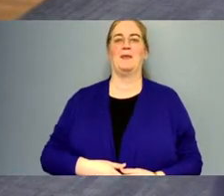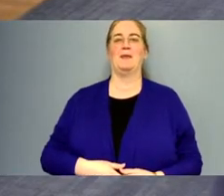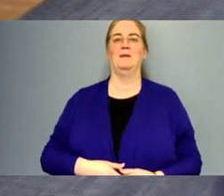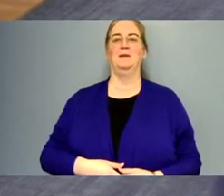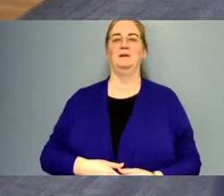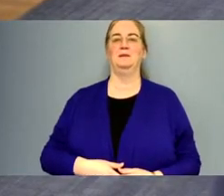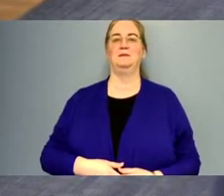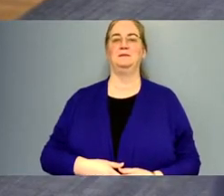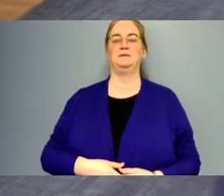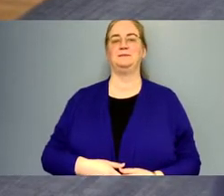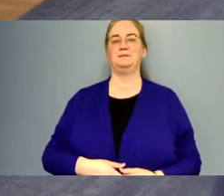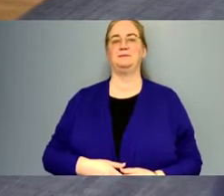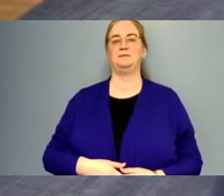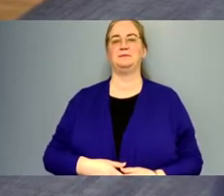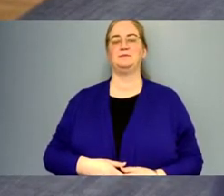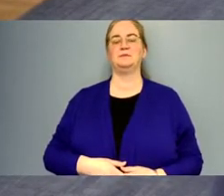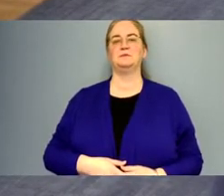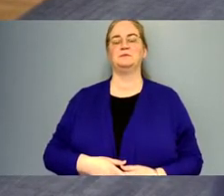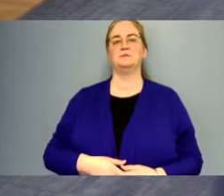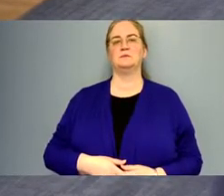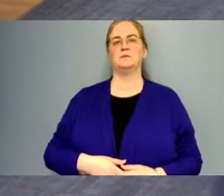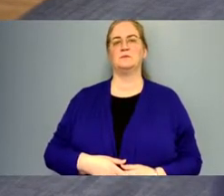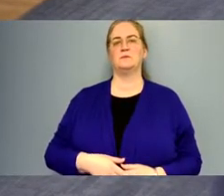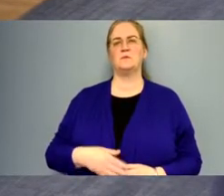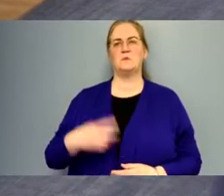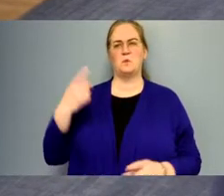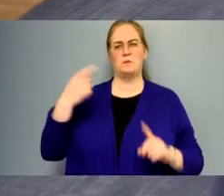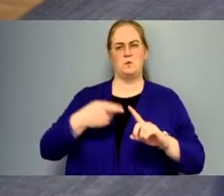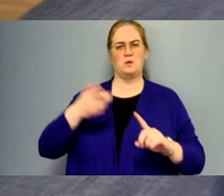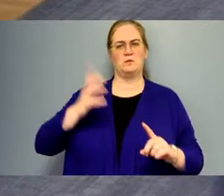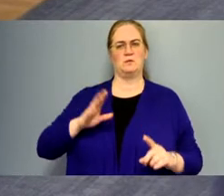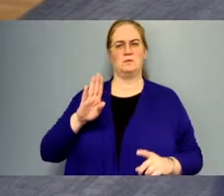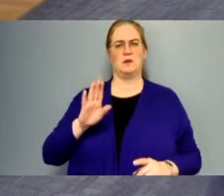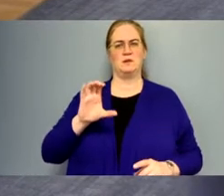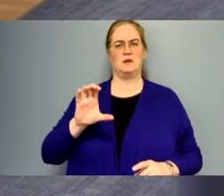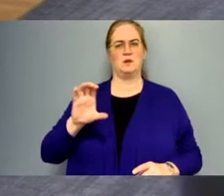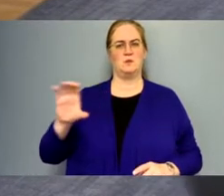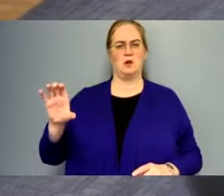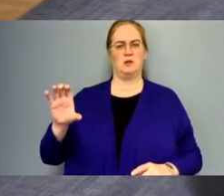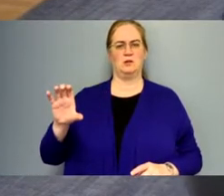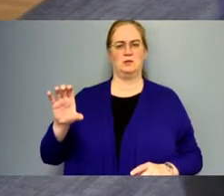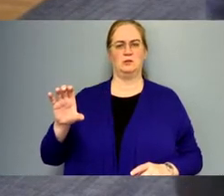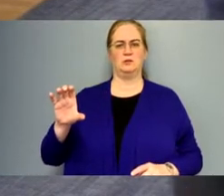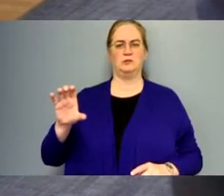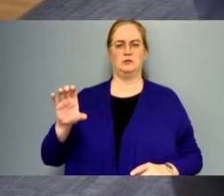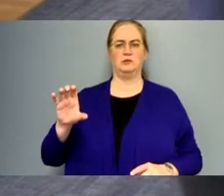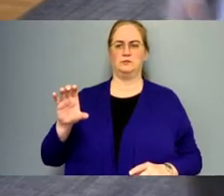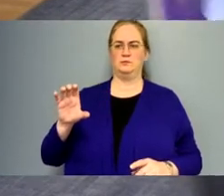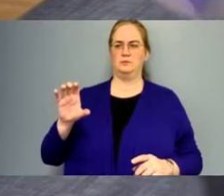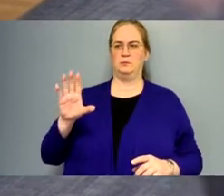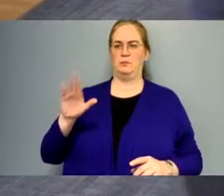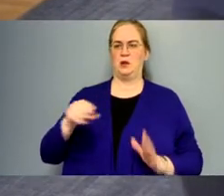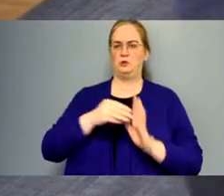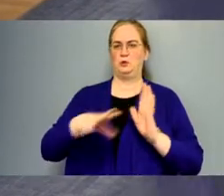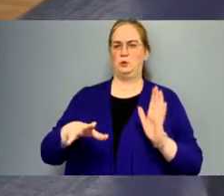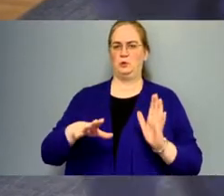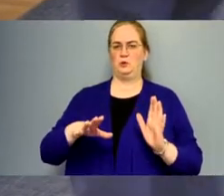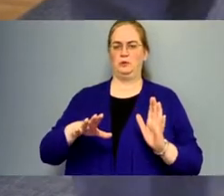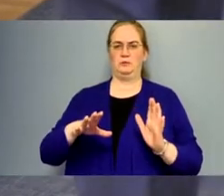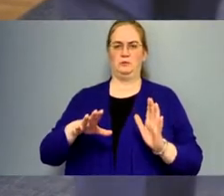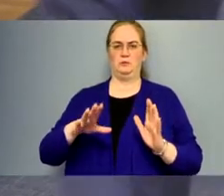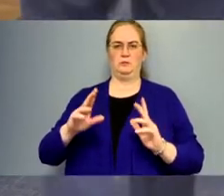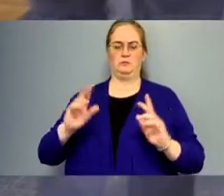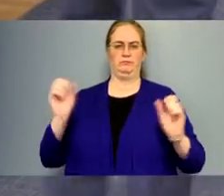The, at one point, Bucks County Community College by student population was the 10th largest